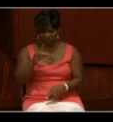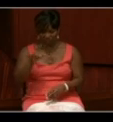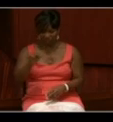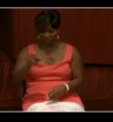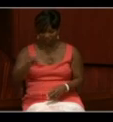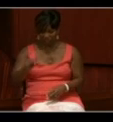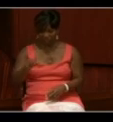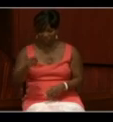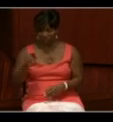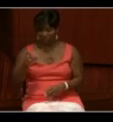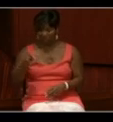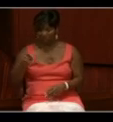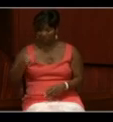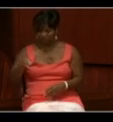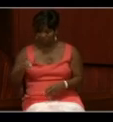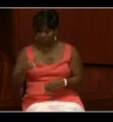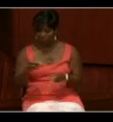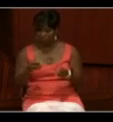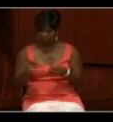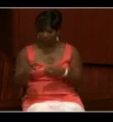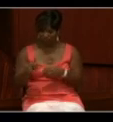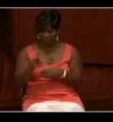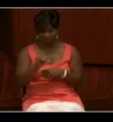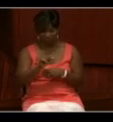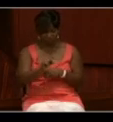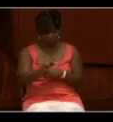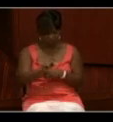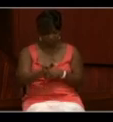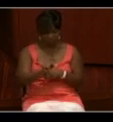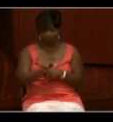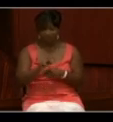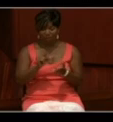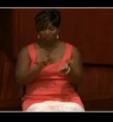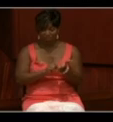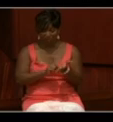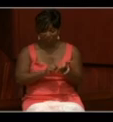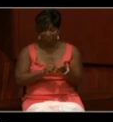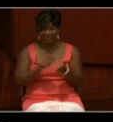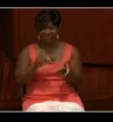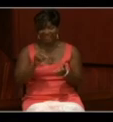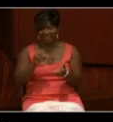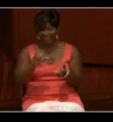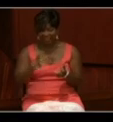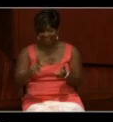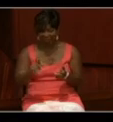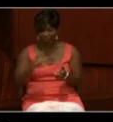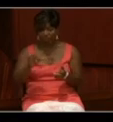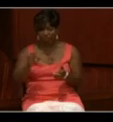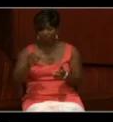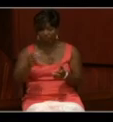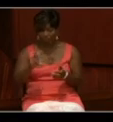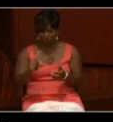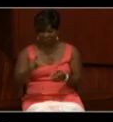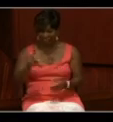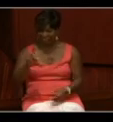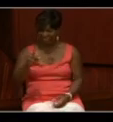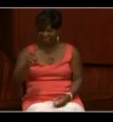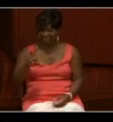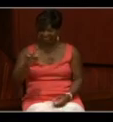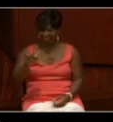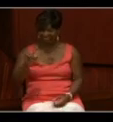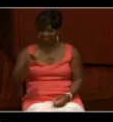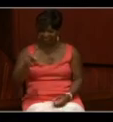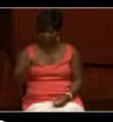underway and standing out. 8 to 20, published the deck courts of the following named men. Bevins L, private,